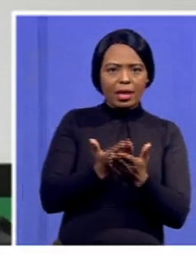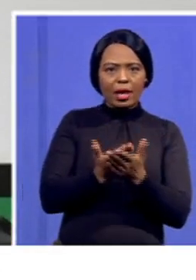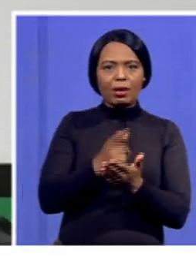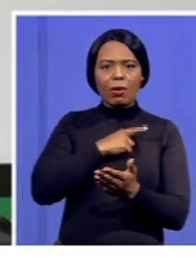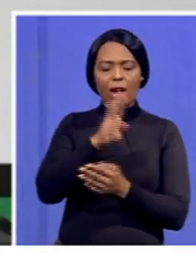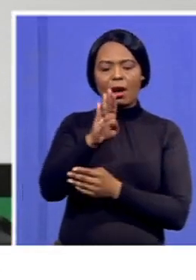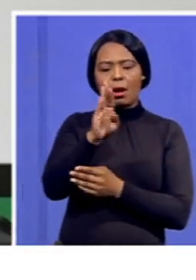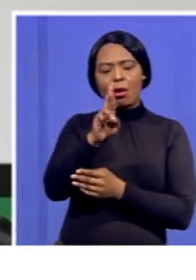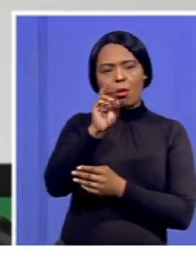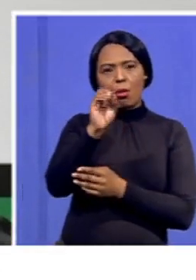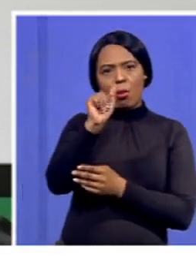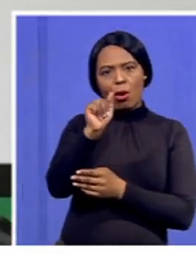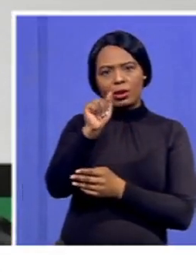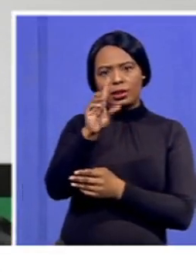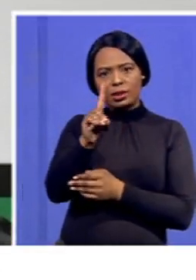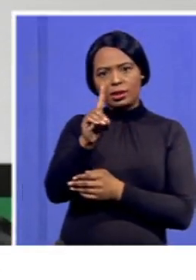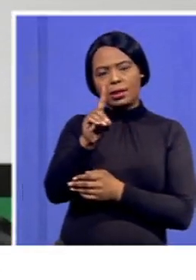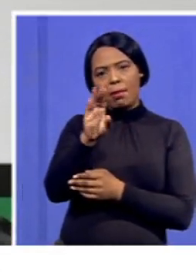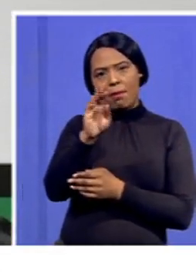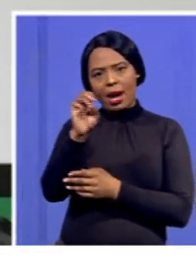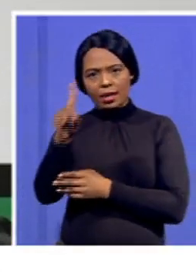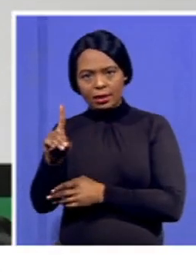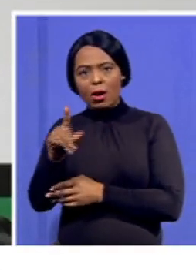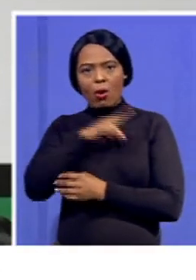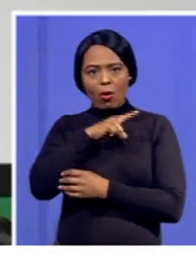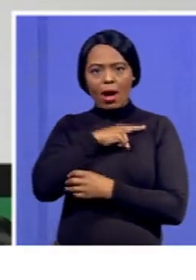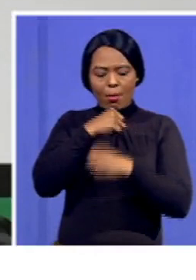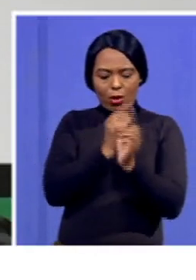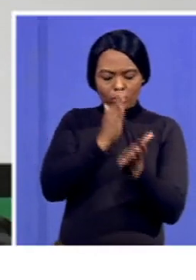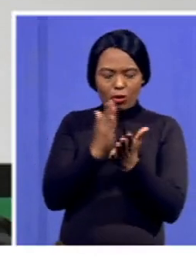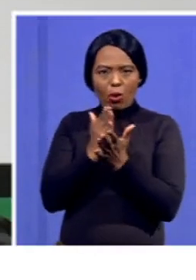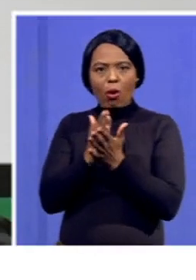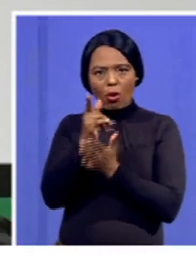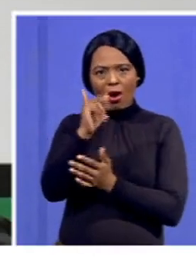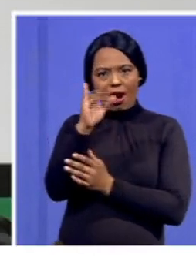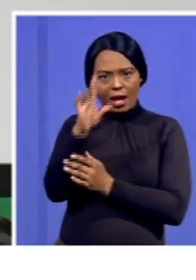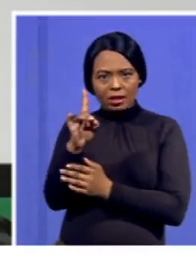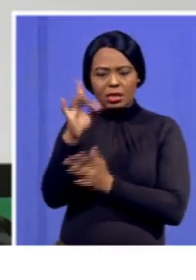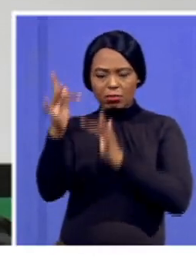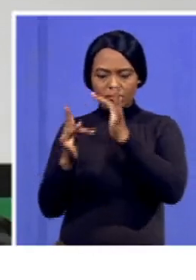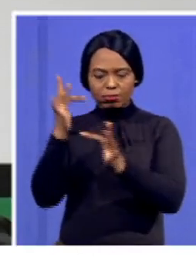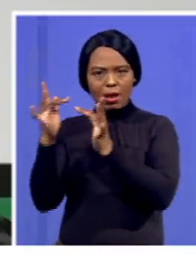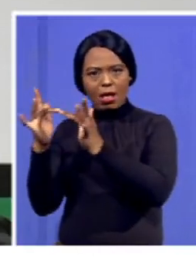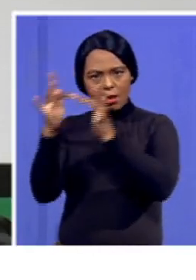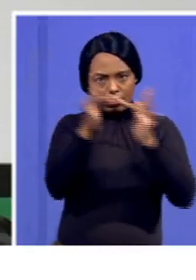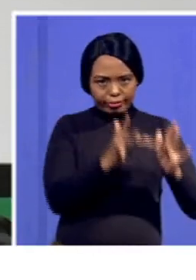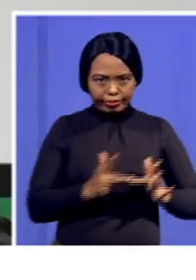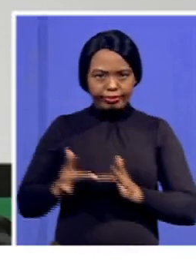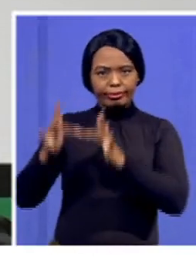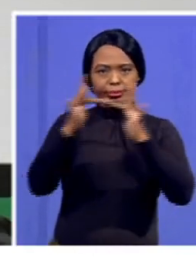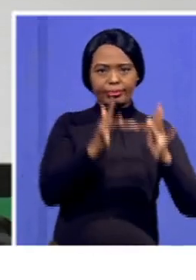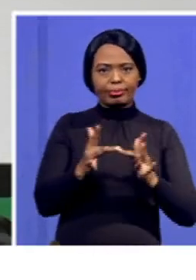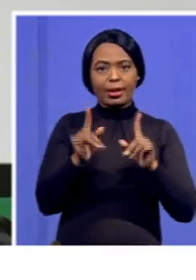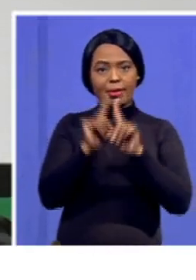that needs to be done in ensuring that we connect to the country. But we do acknowledge that the cyber security must also be strengthened for